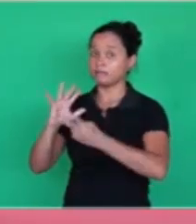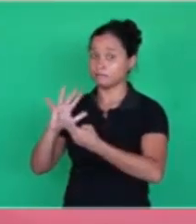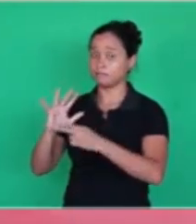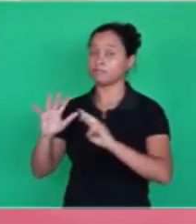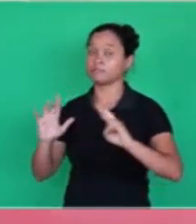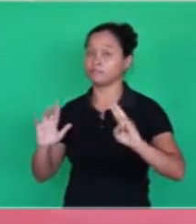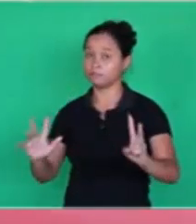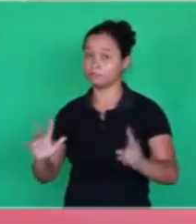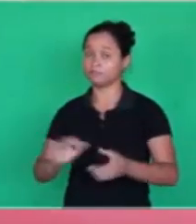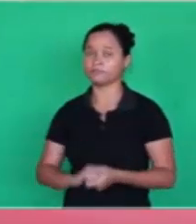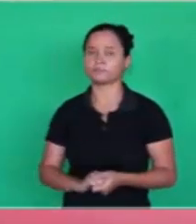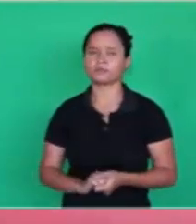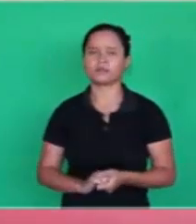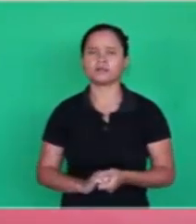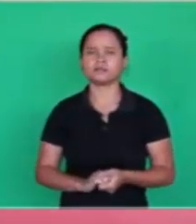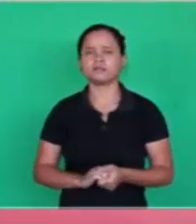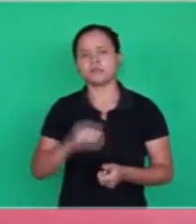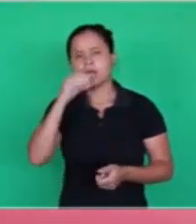short.